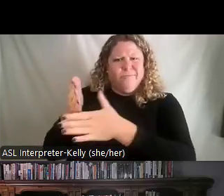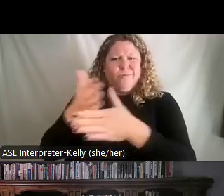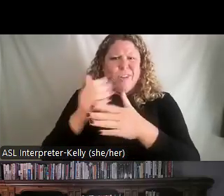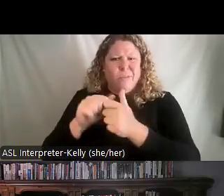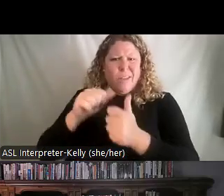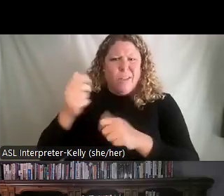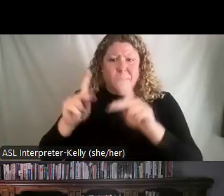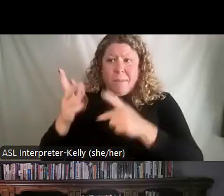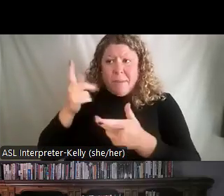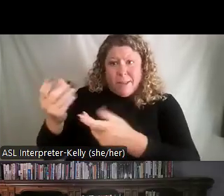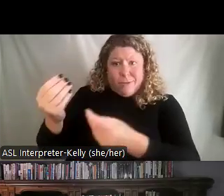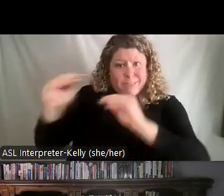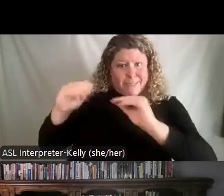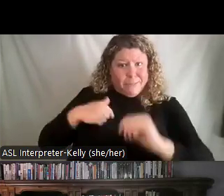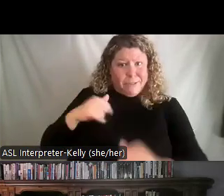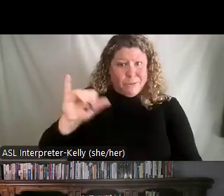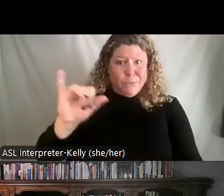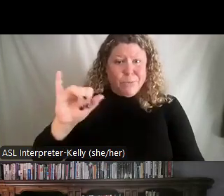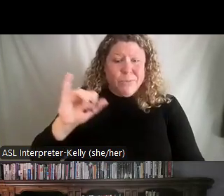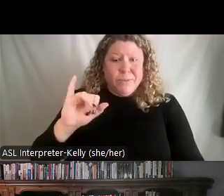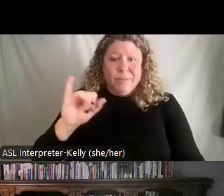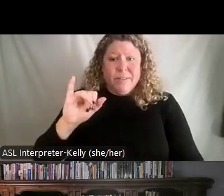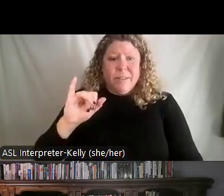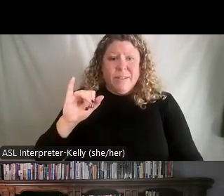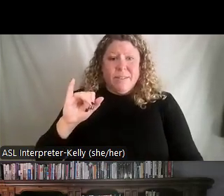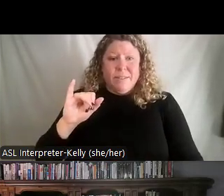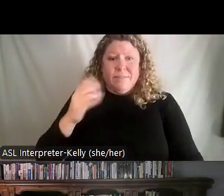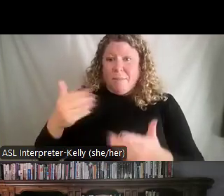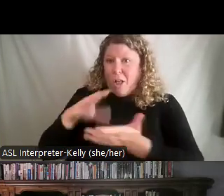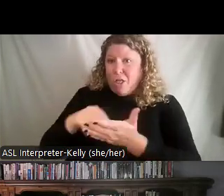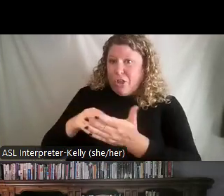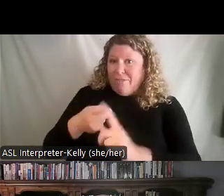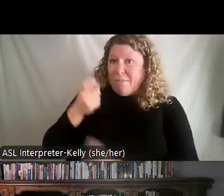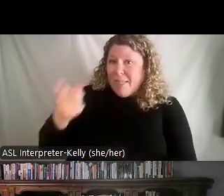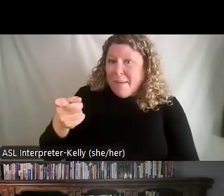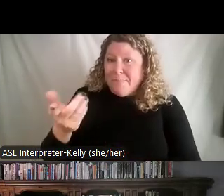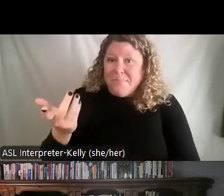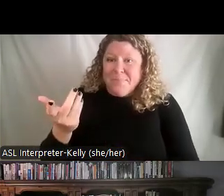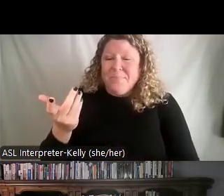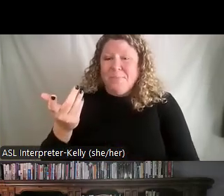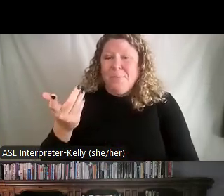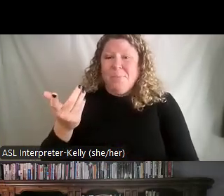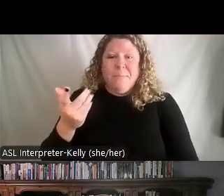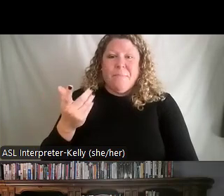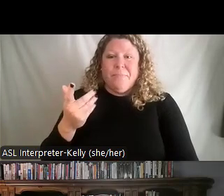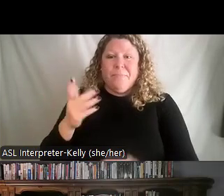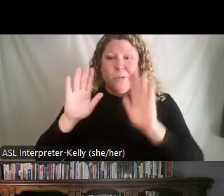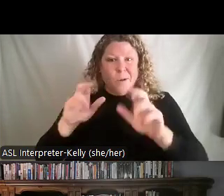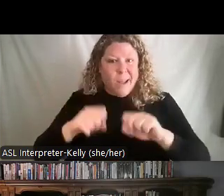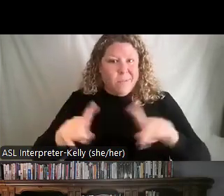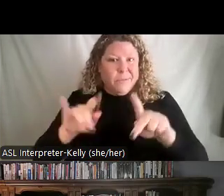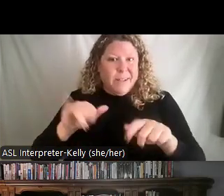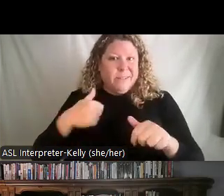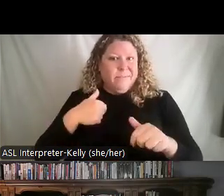even yourself, because at this point, you know, you may actually learn some things from them. So it's a great opportunity as a leader to